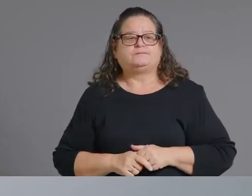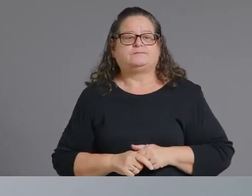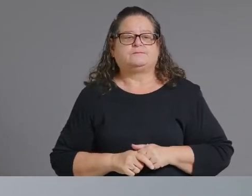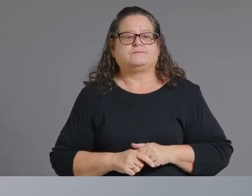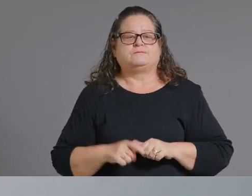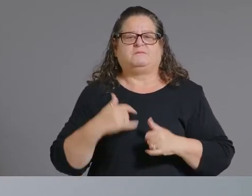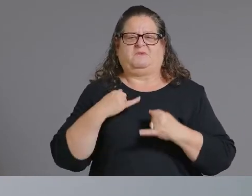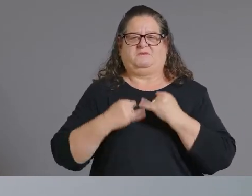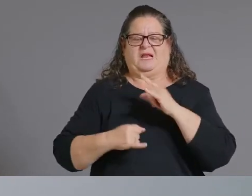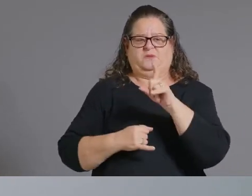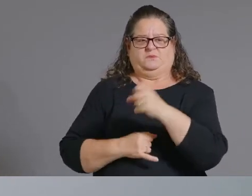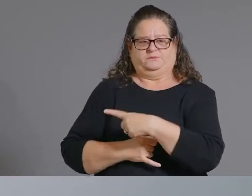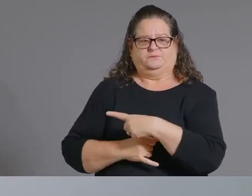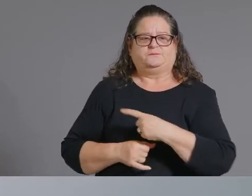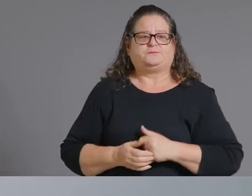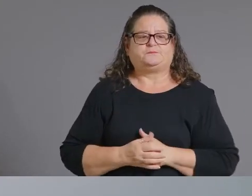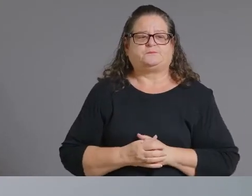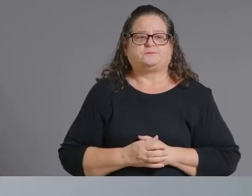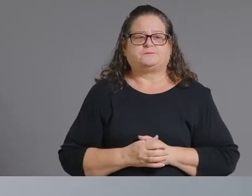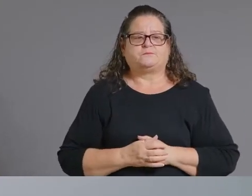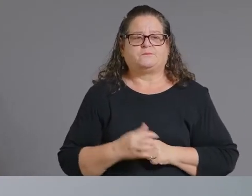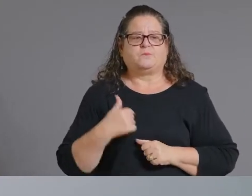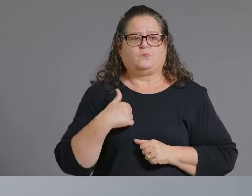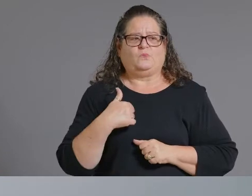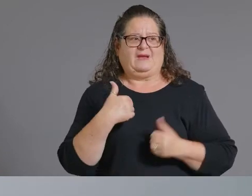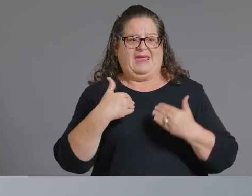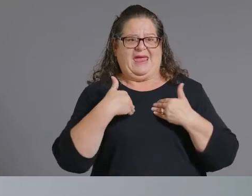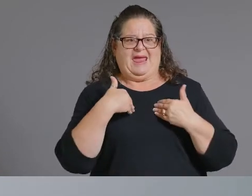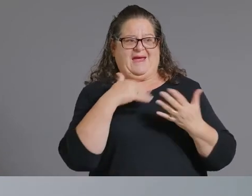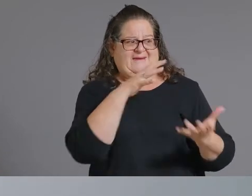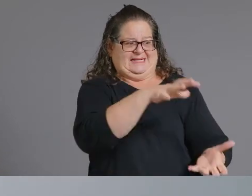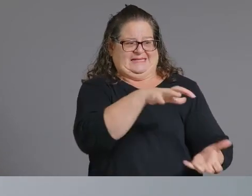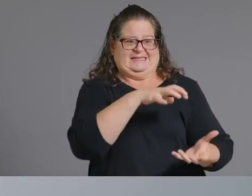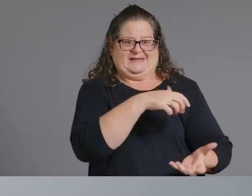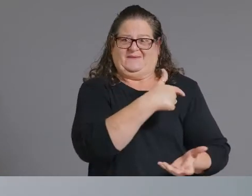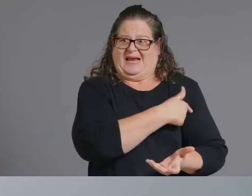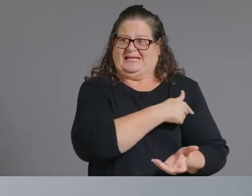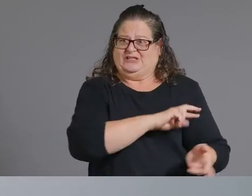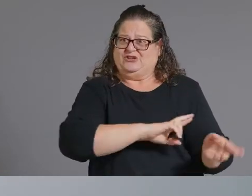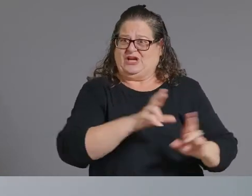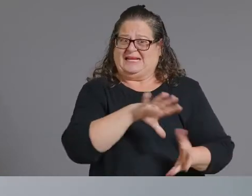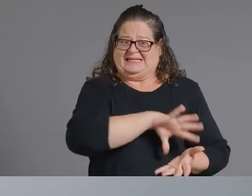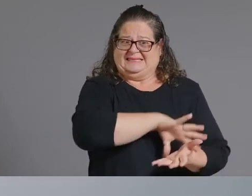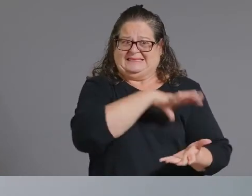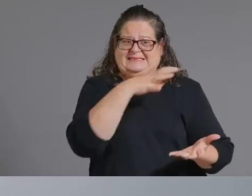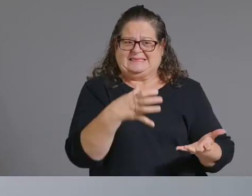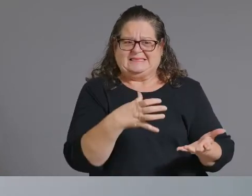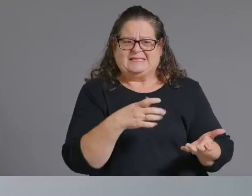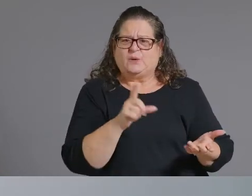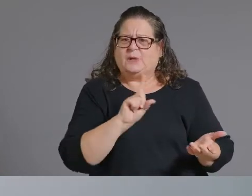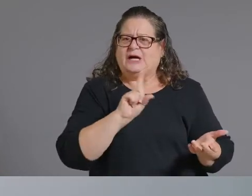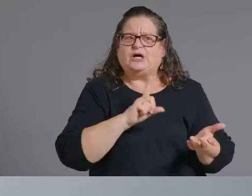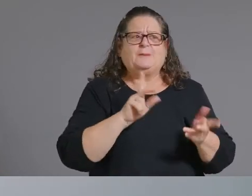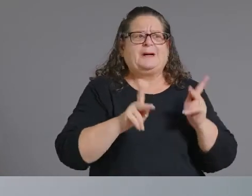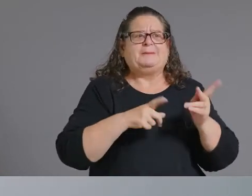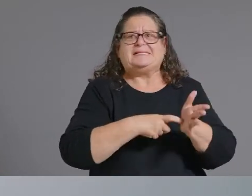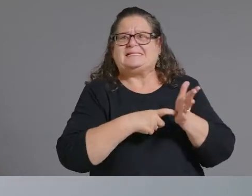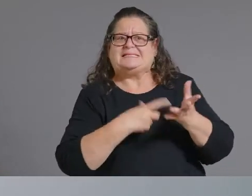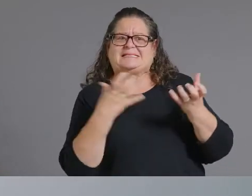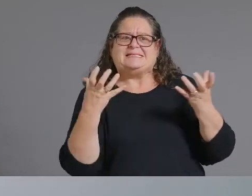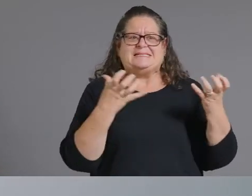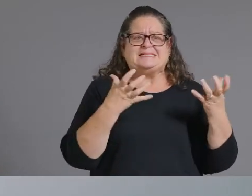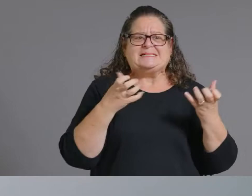is that we have a lot of vaccine and not a lot of demand for it right now in nema county there's talk about maybe sharing that with